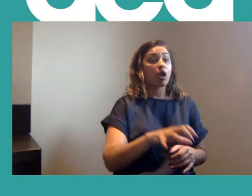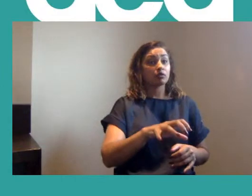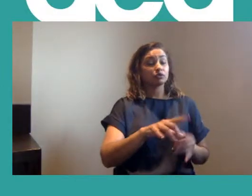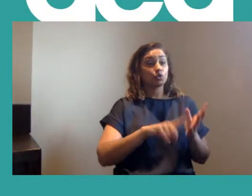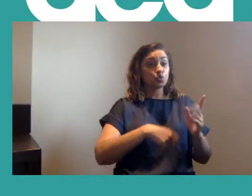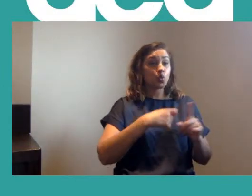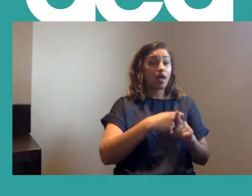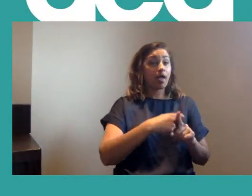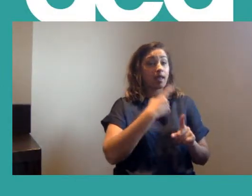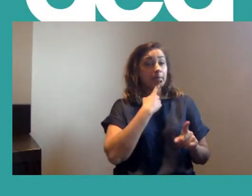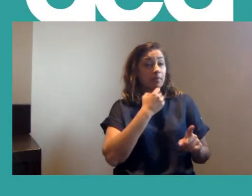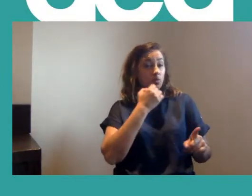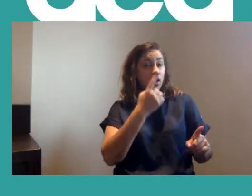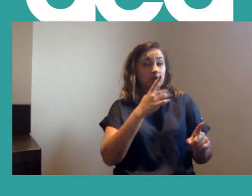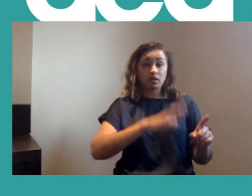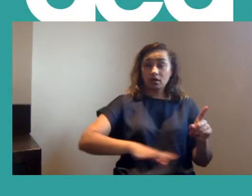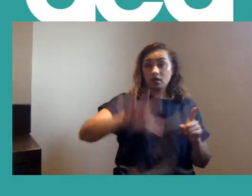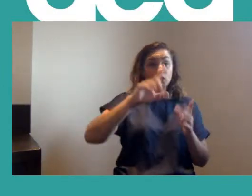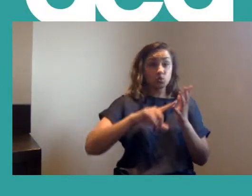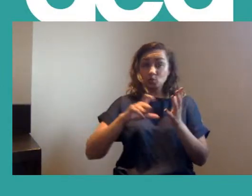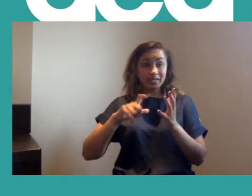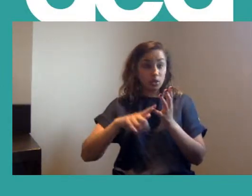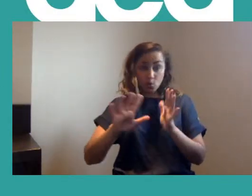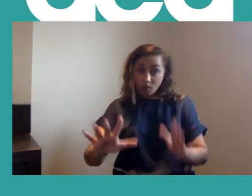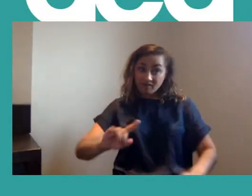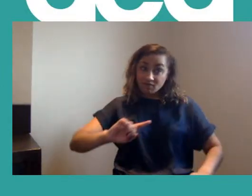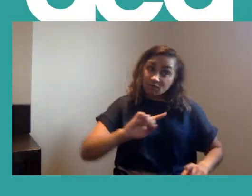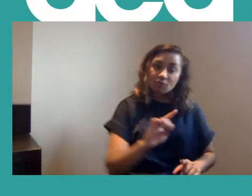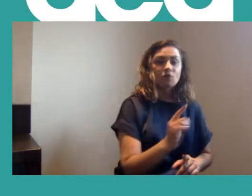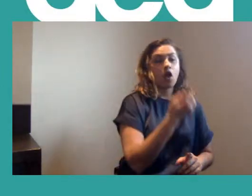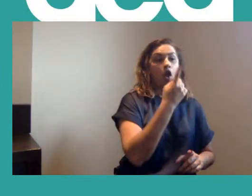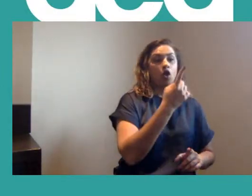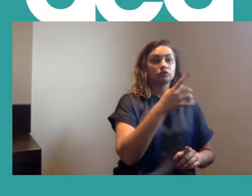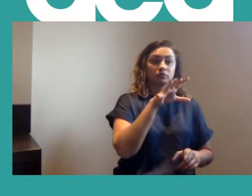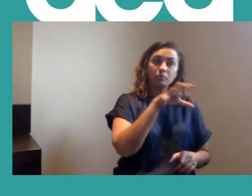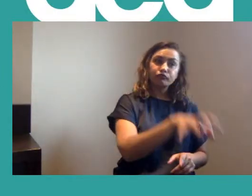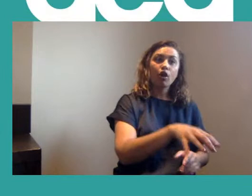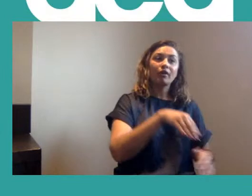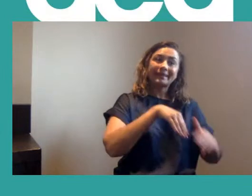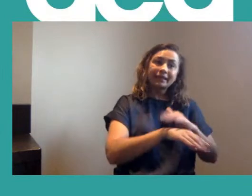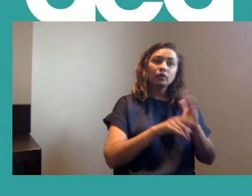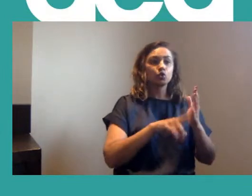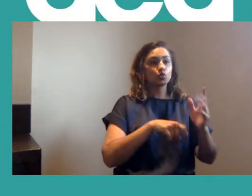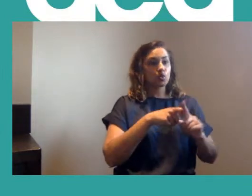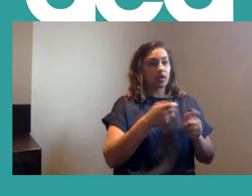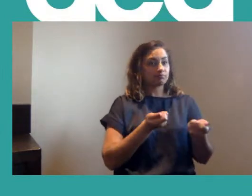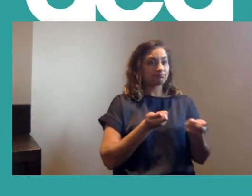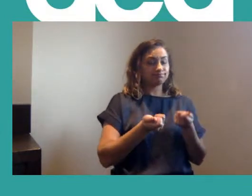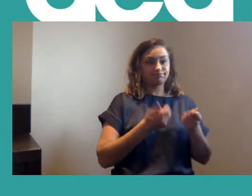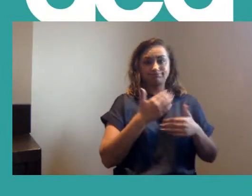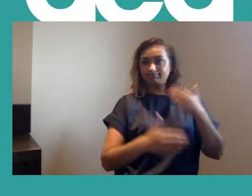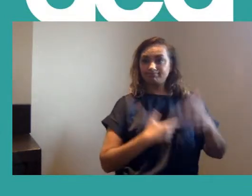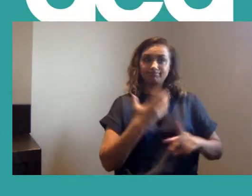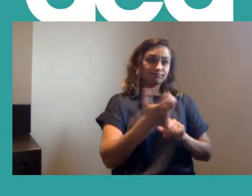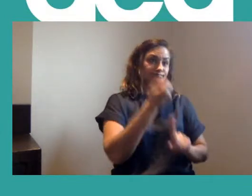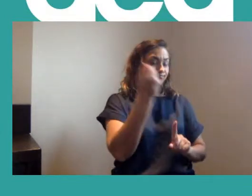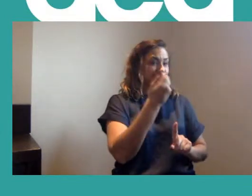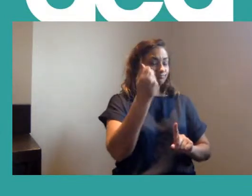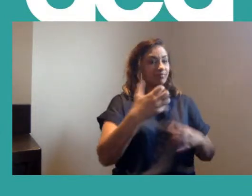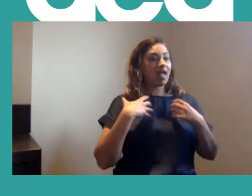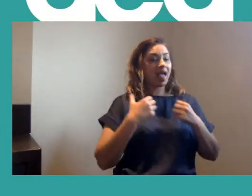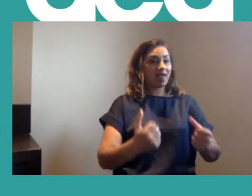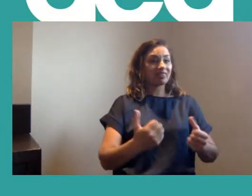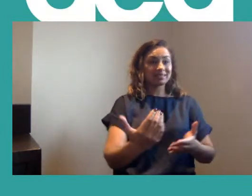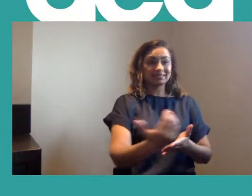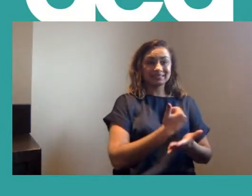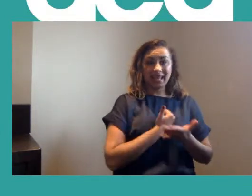not even the first UCU branch, but the first union branch in the UK to run a successful health and safety COVID